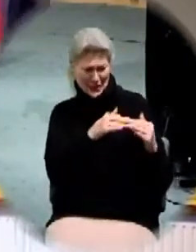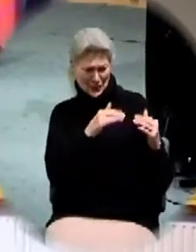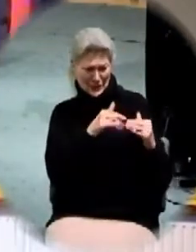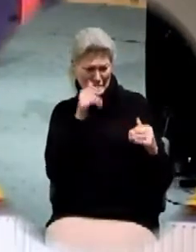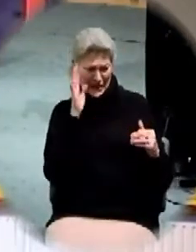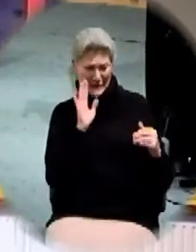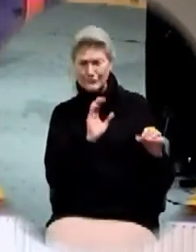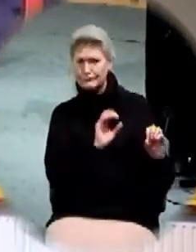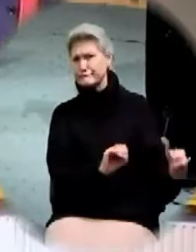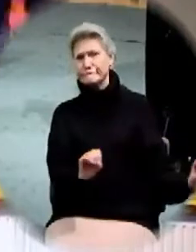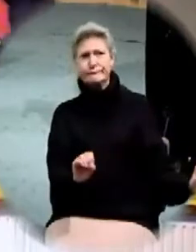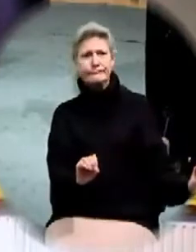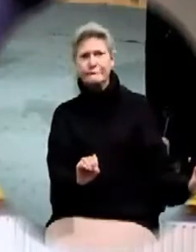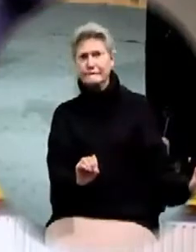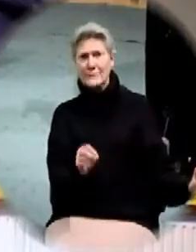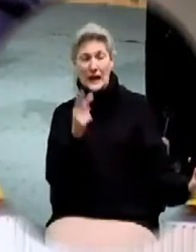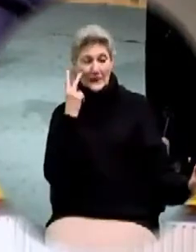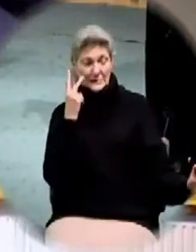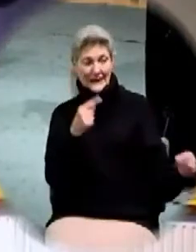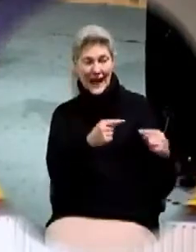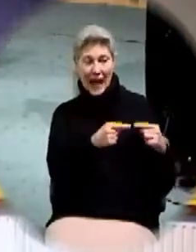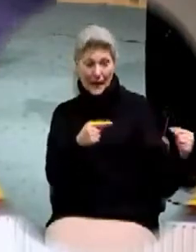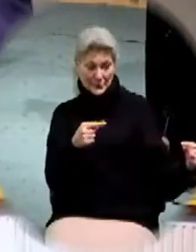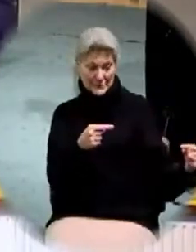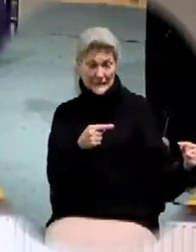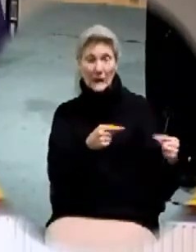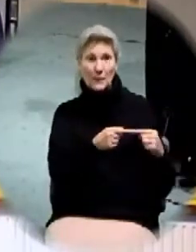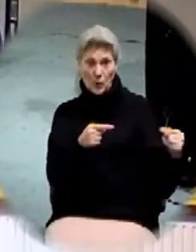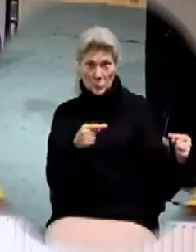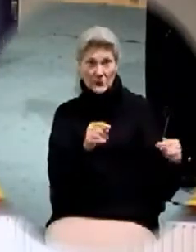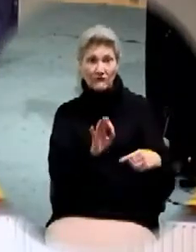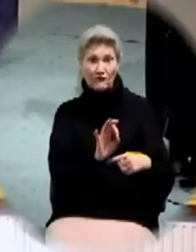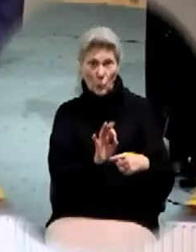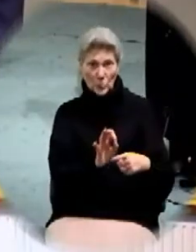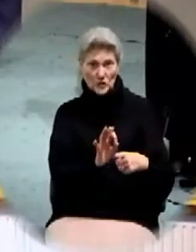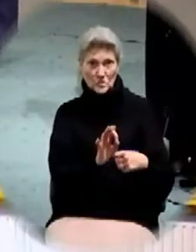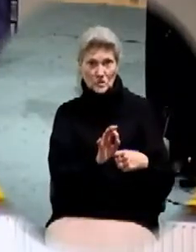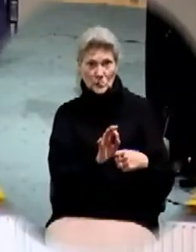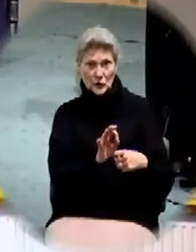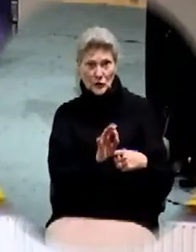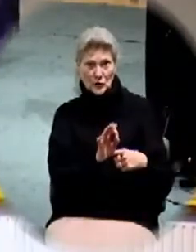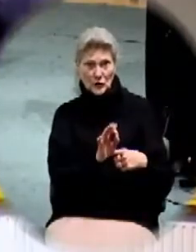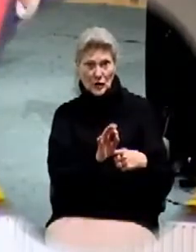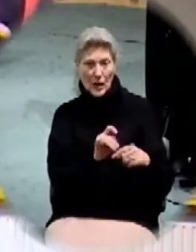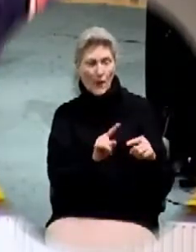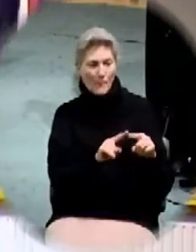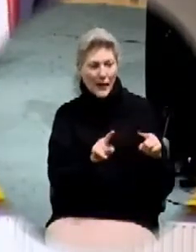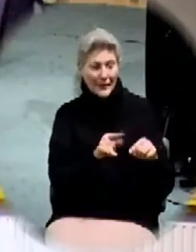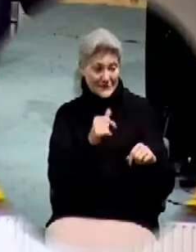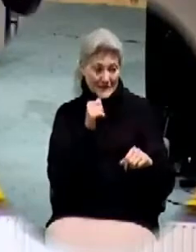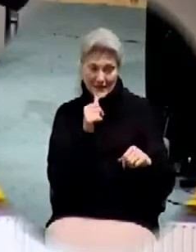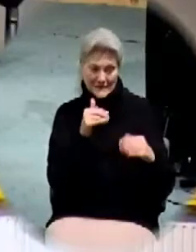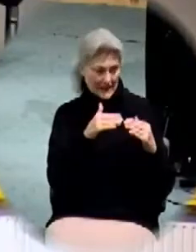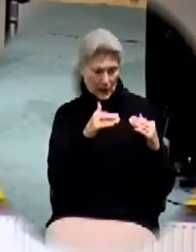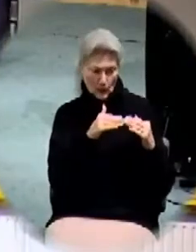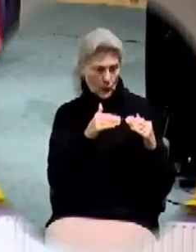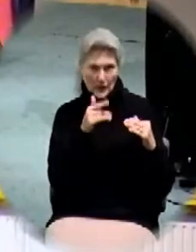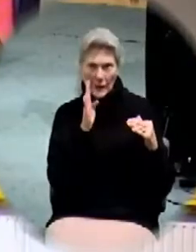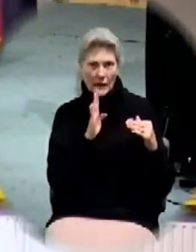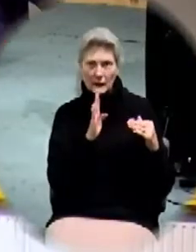God I see an opposite I see an opposing force with what you just prayed about but I don't see an equal